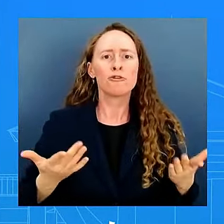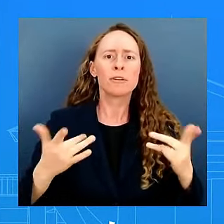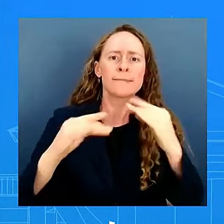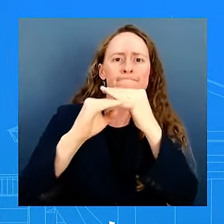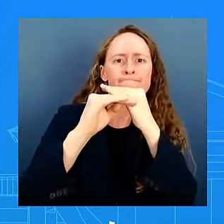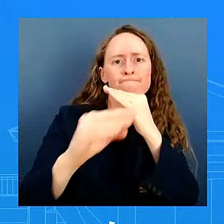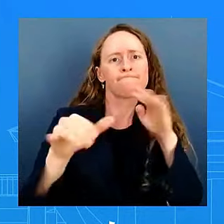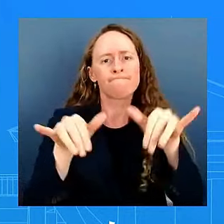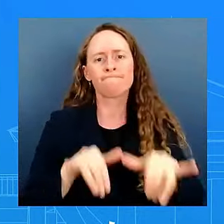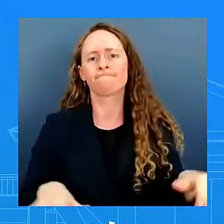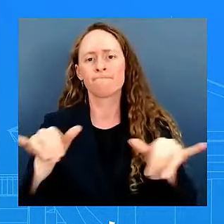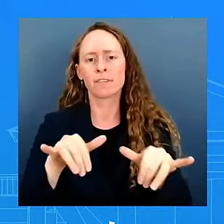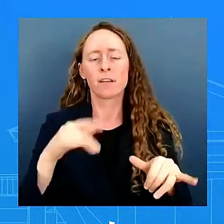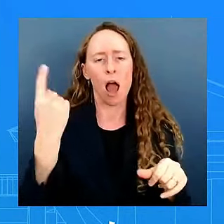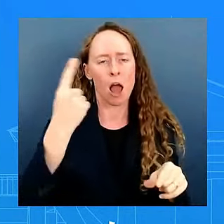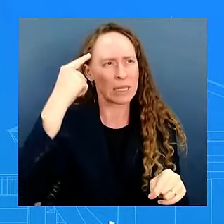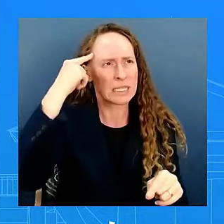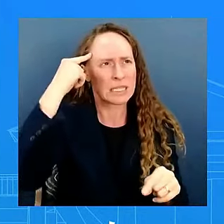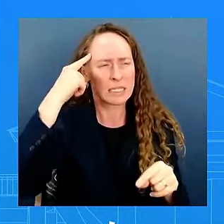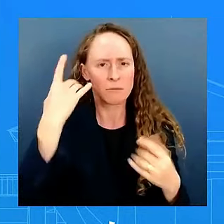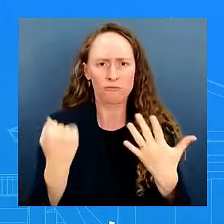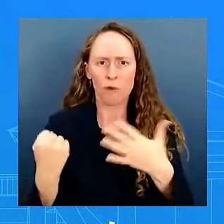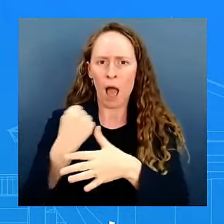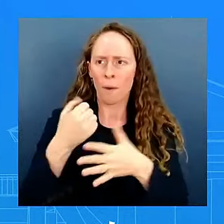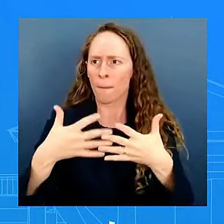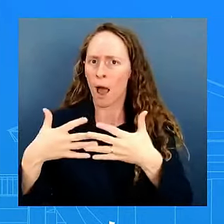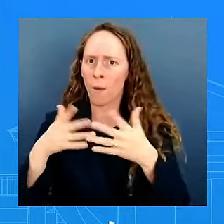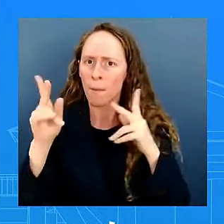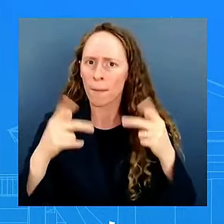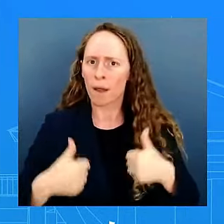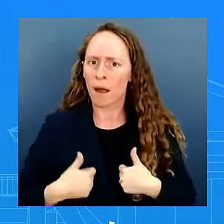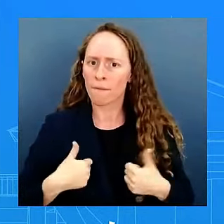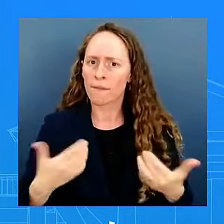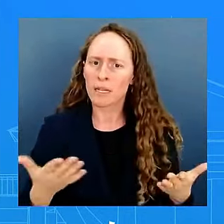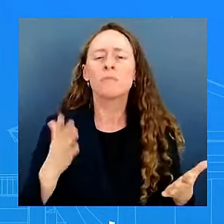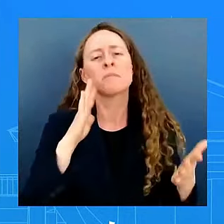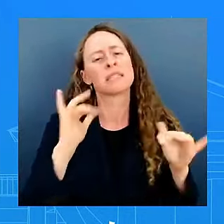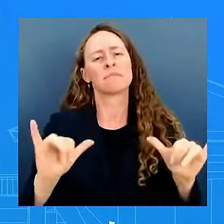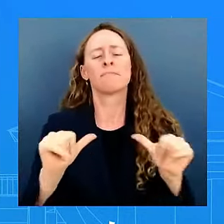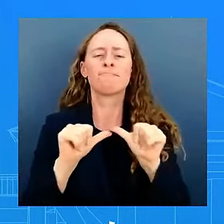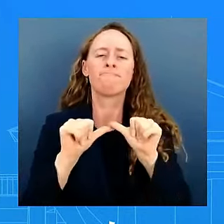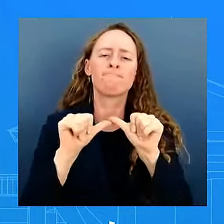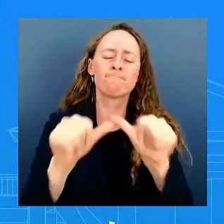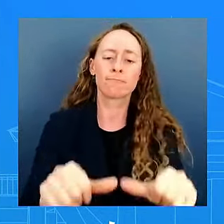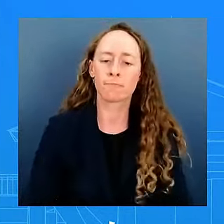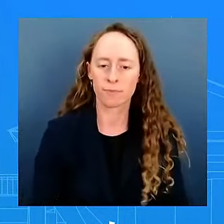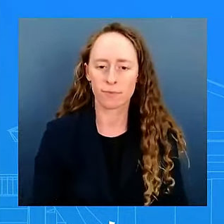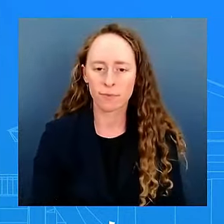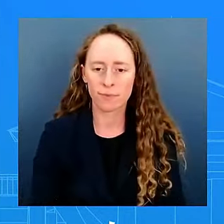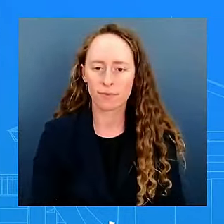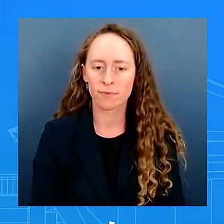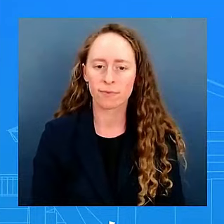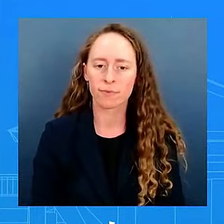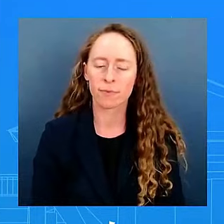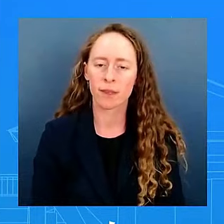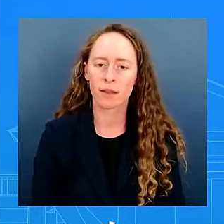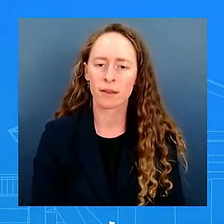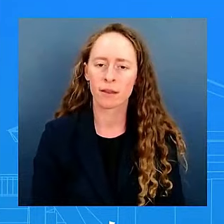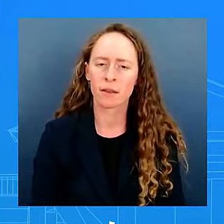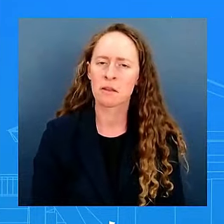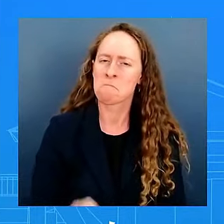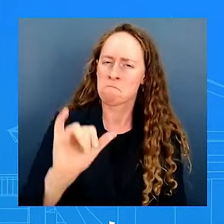what the president's going to focus on and continue to do sitting here you know a couple years ago splitting hairs with jen saki over whether